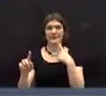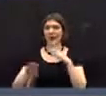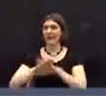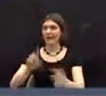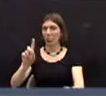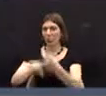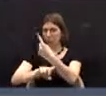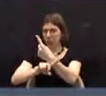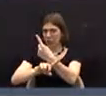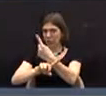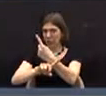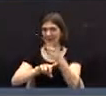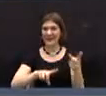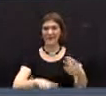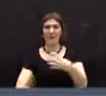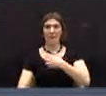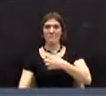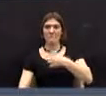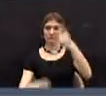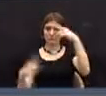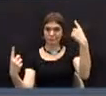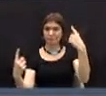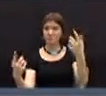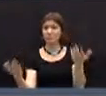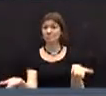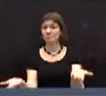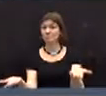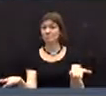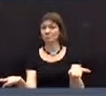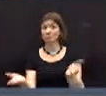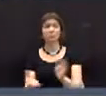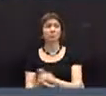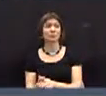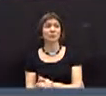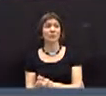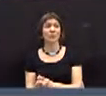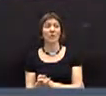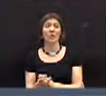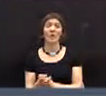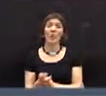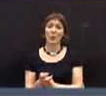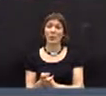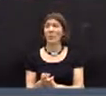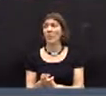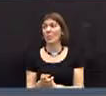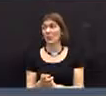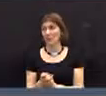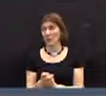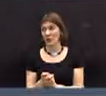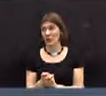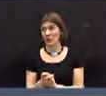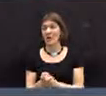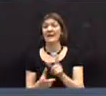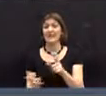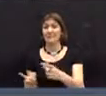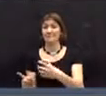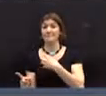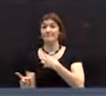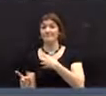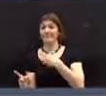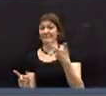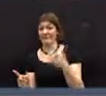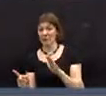and is out of order. So he has appealed my